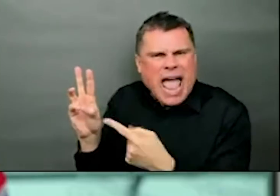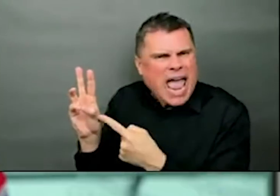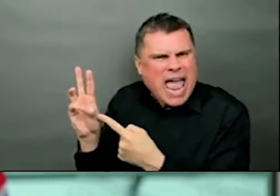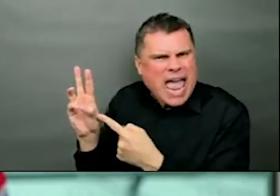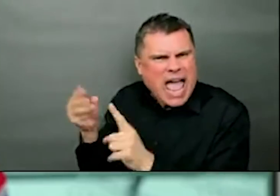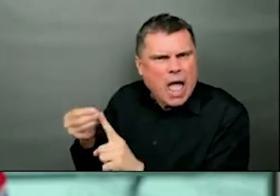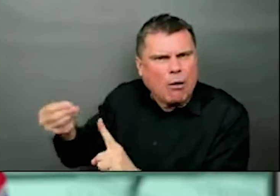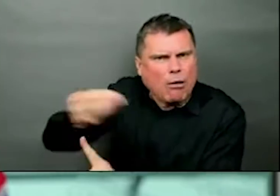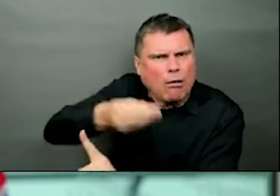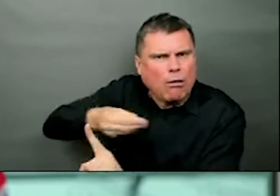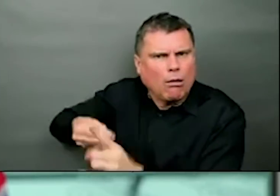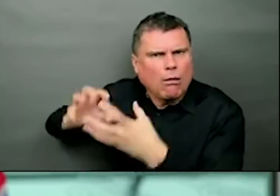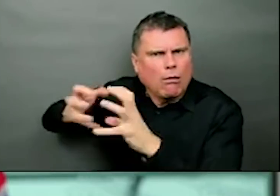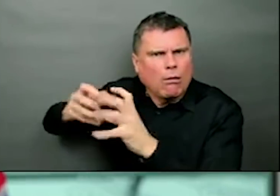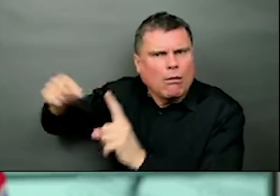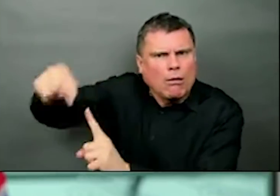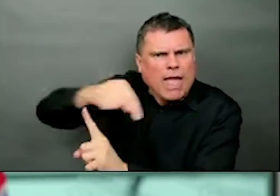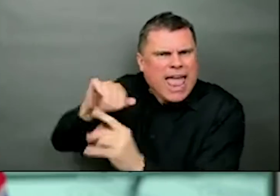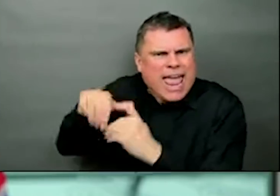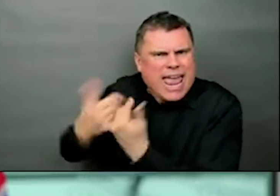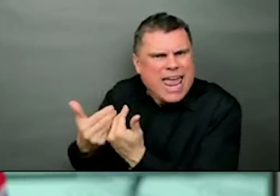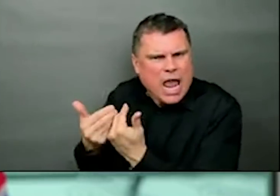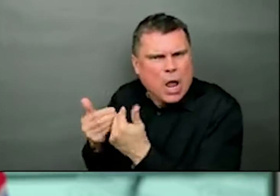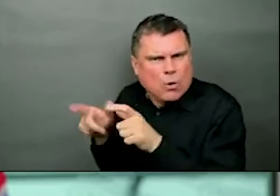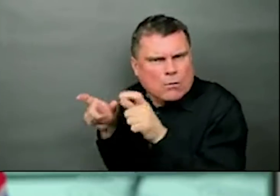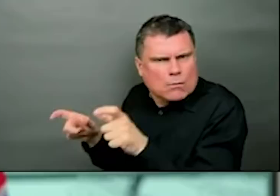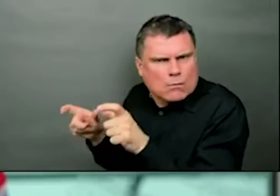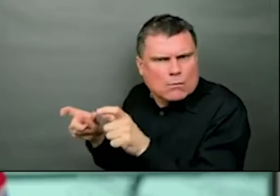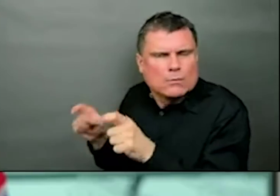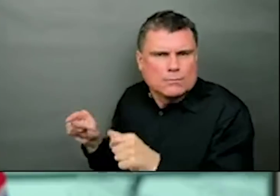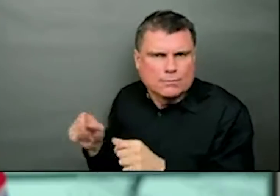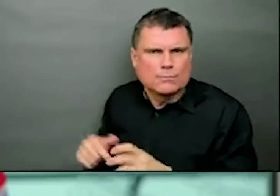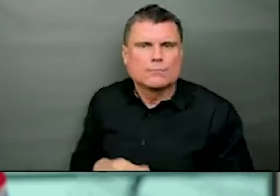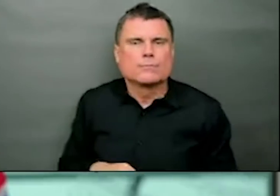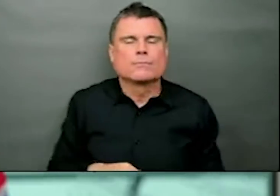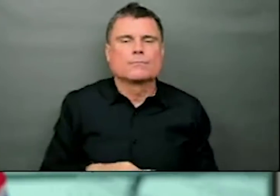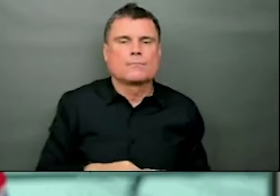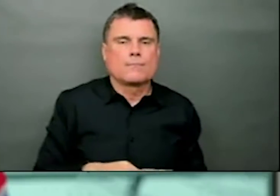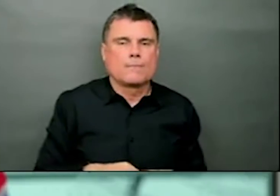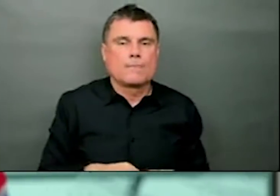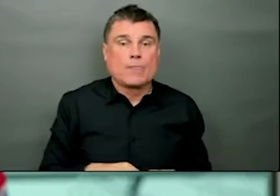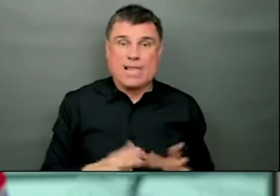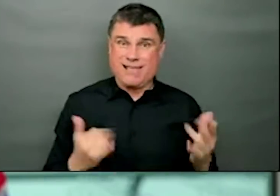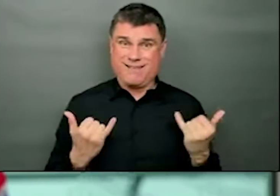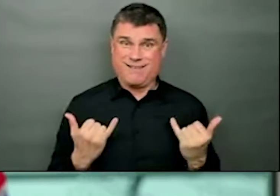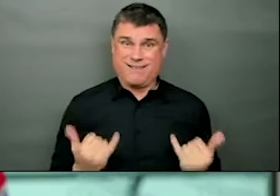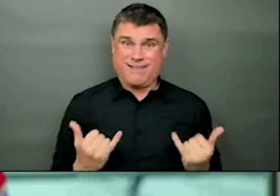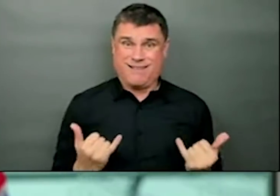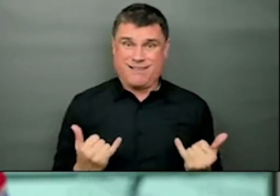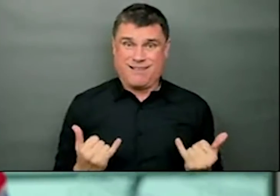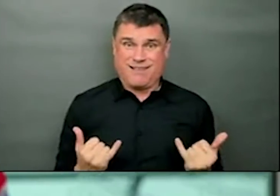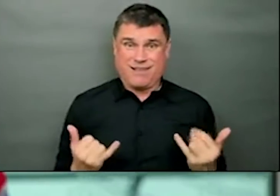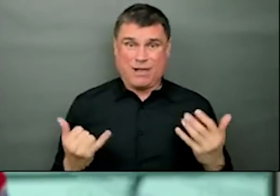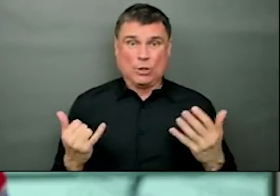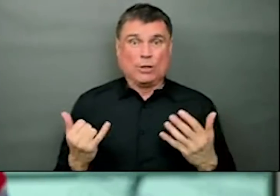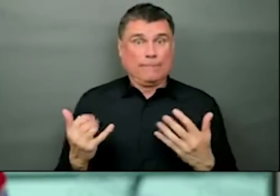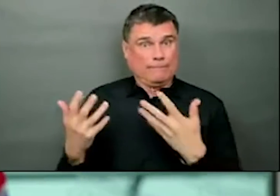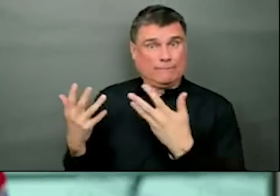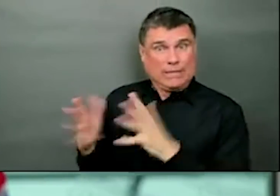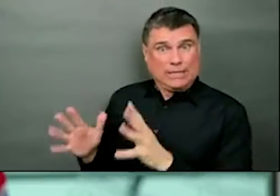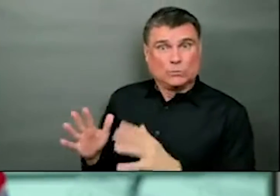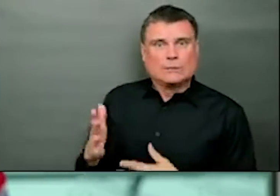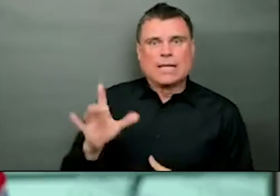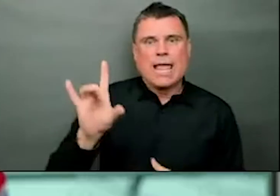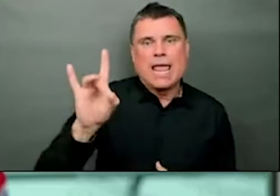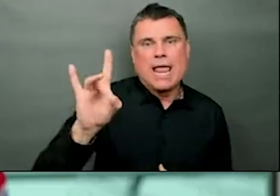system. Right now, they have, as of today, they've completed 83 people have had a point of care tests. So those were people